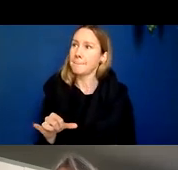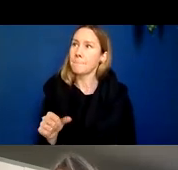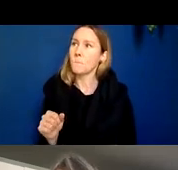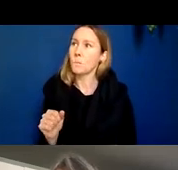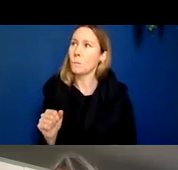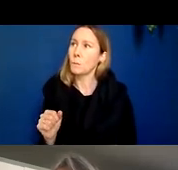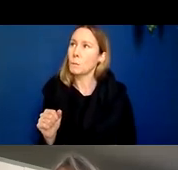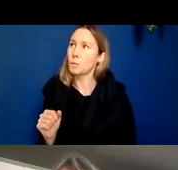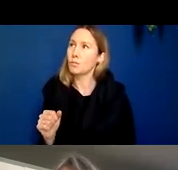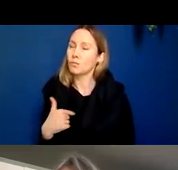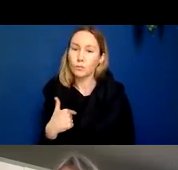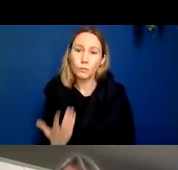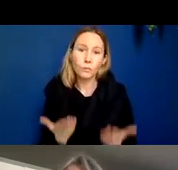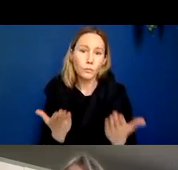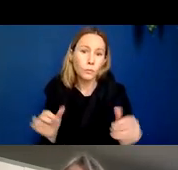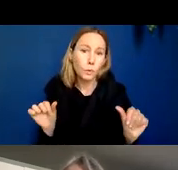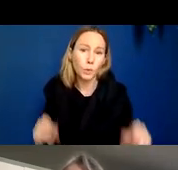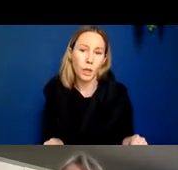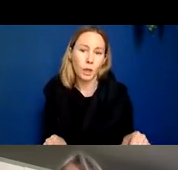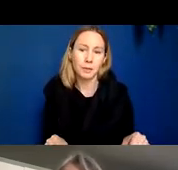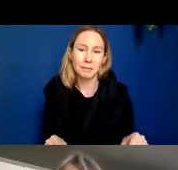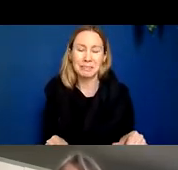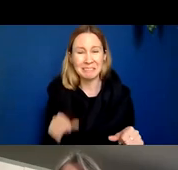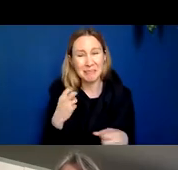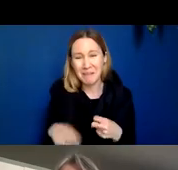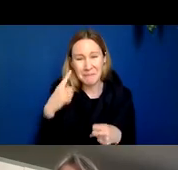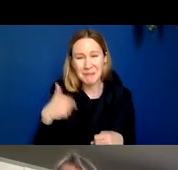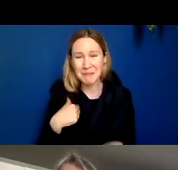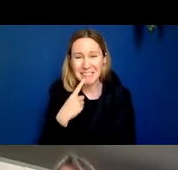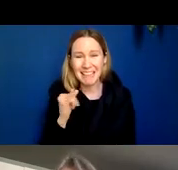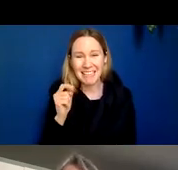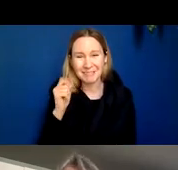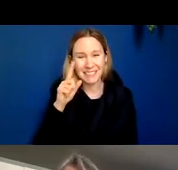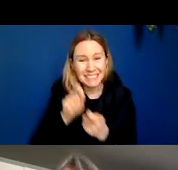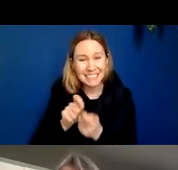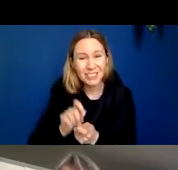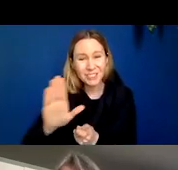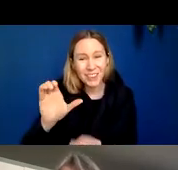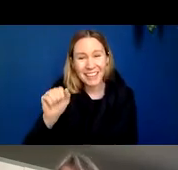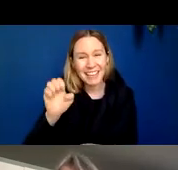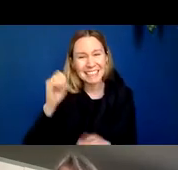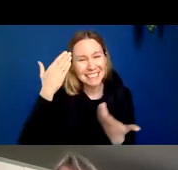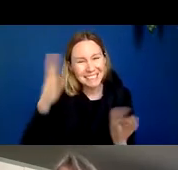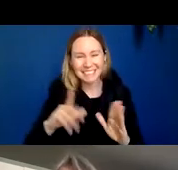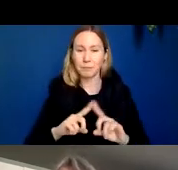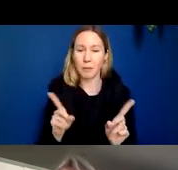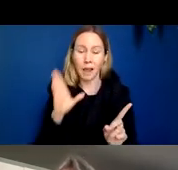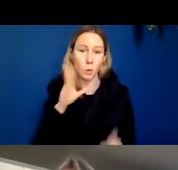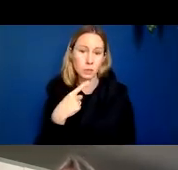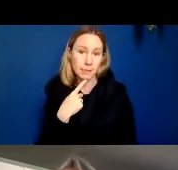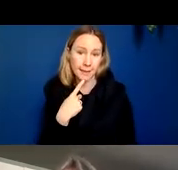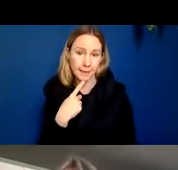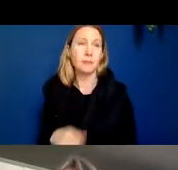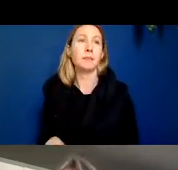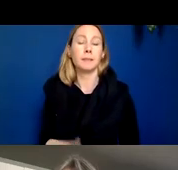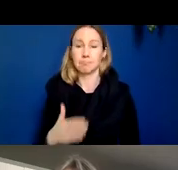you can it's hard for me to say this because I don't know the details of the case but I think I'll just say that I've seen patients